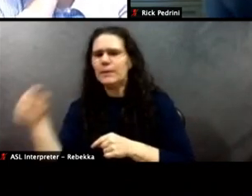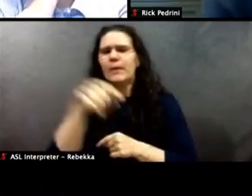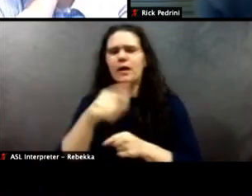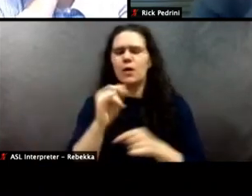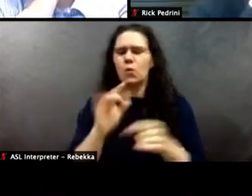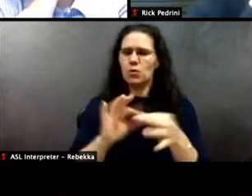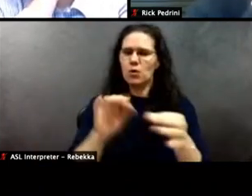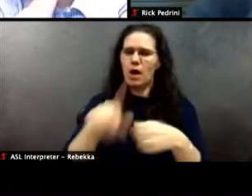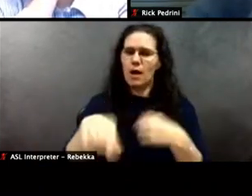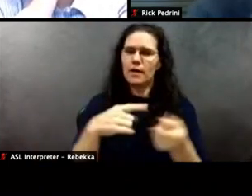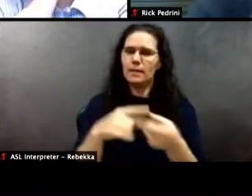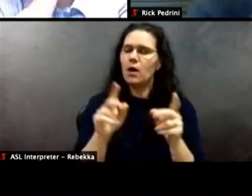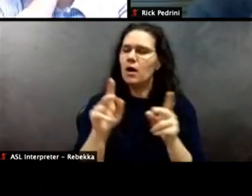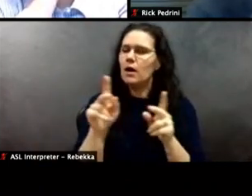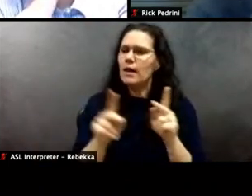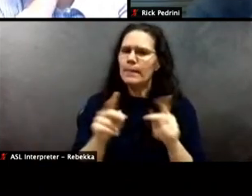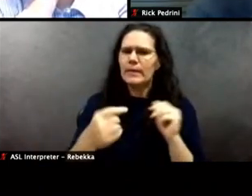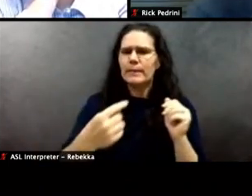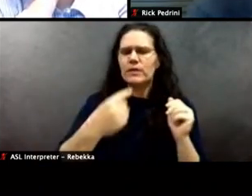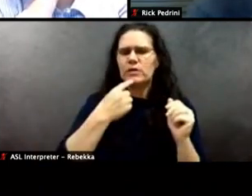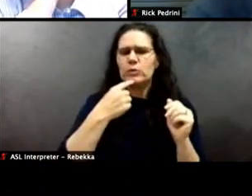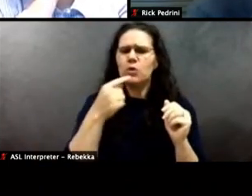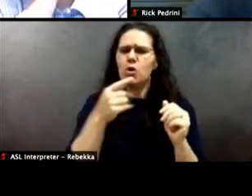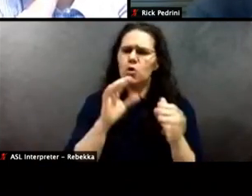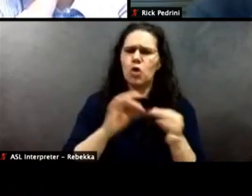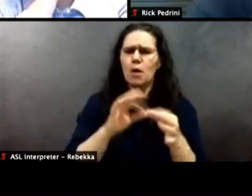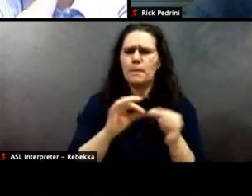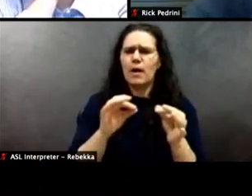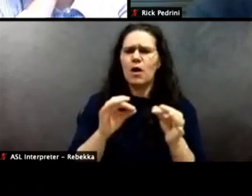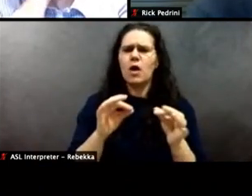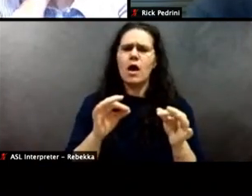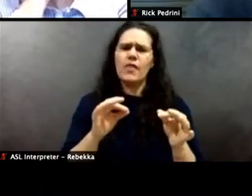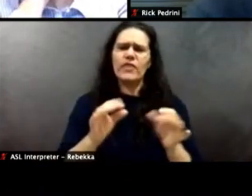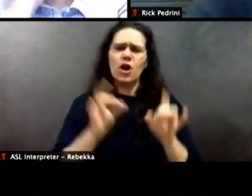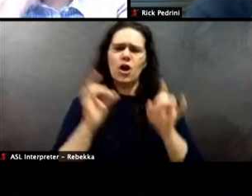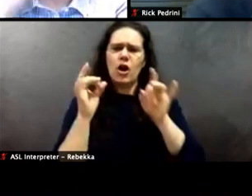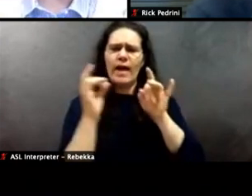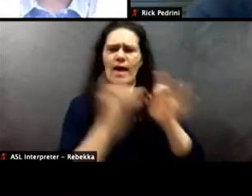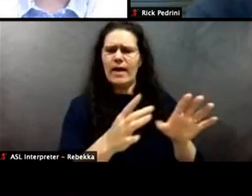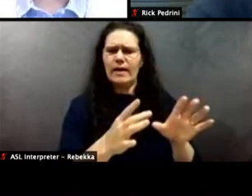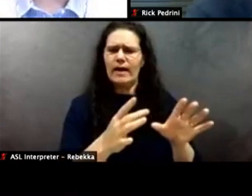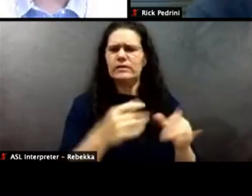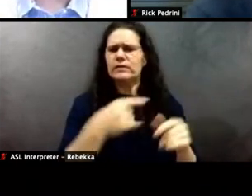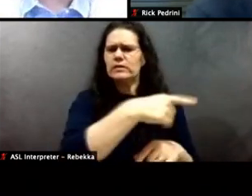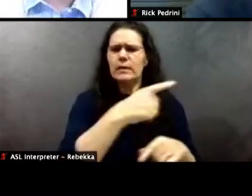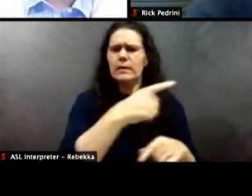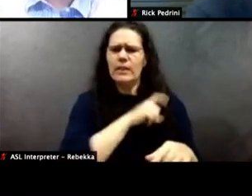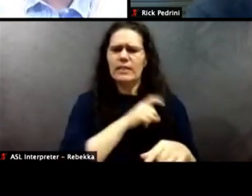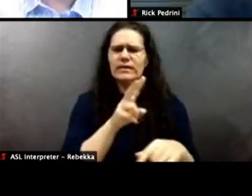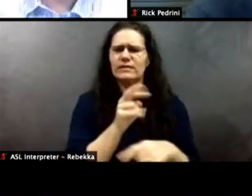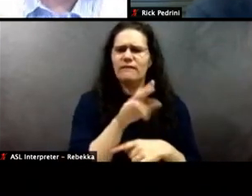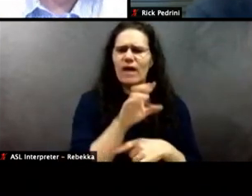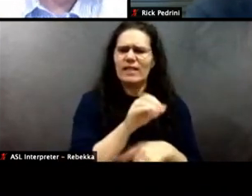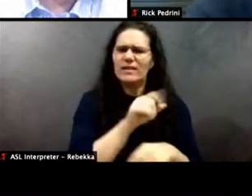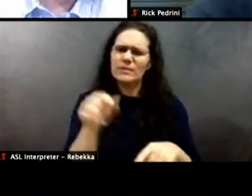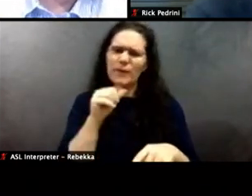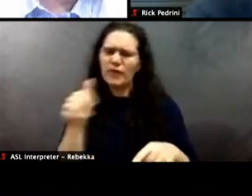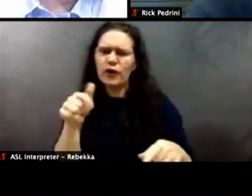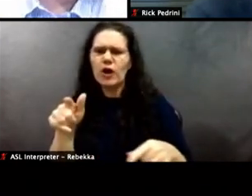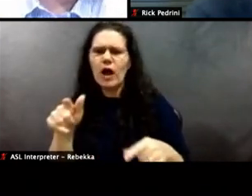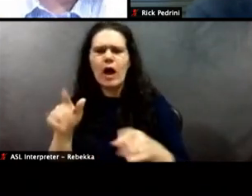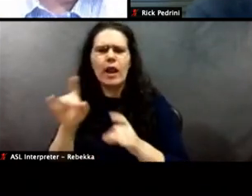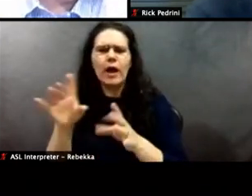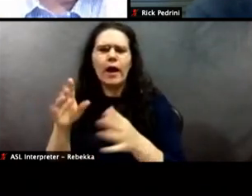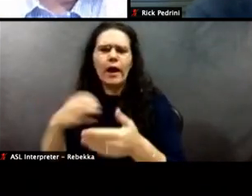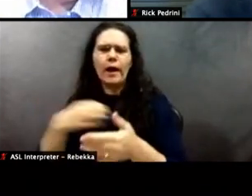police violence, but not on black and black violence? It's a horrible equivalent. When citizens kill each other,